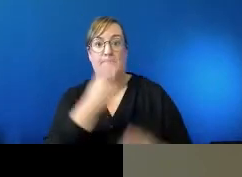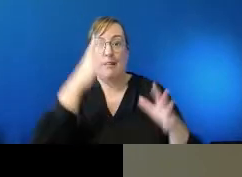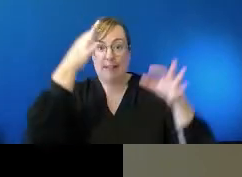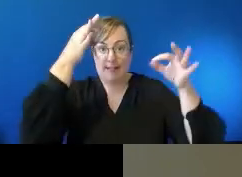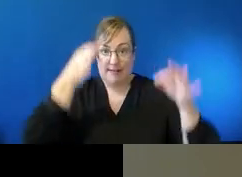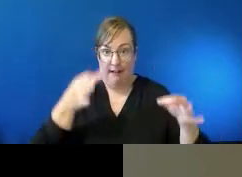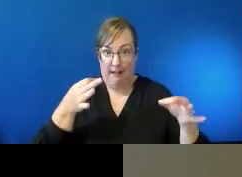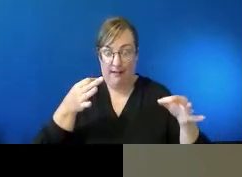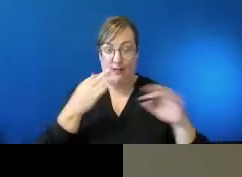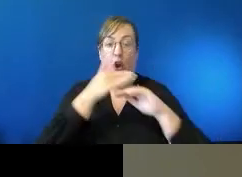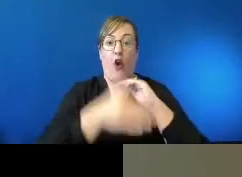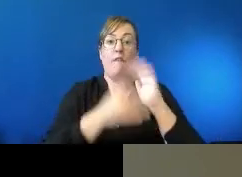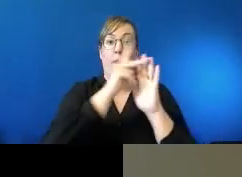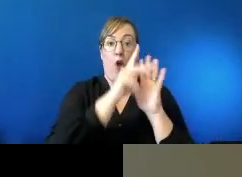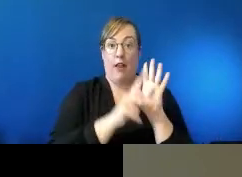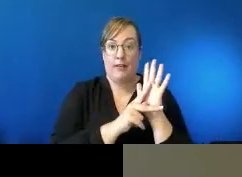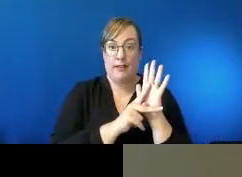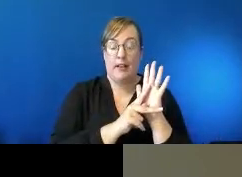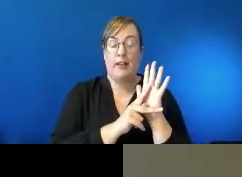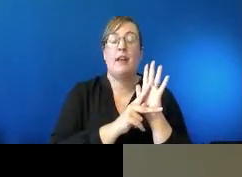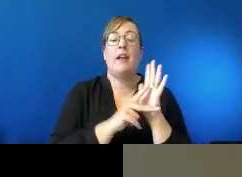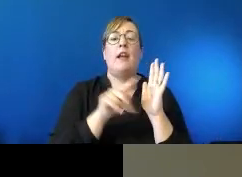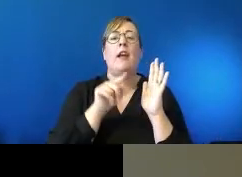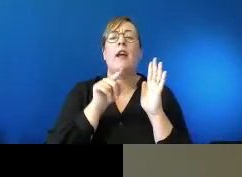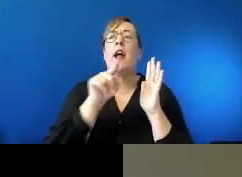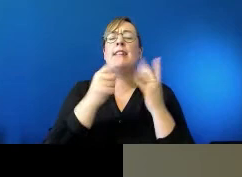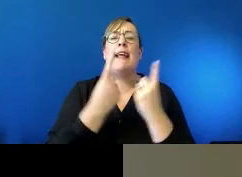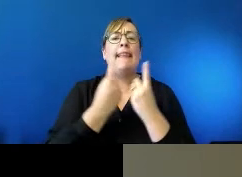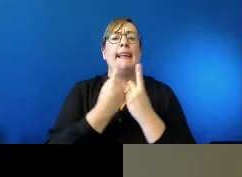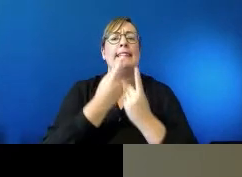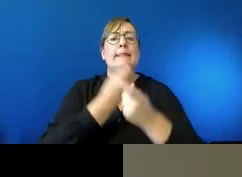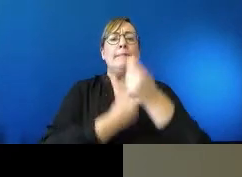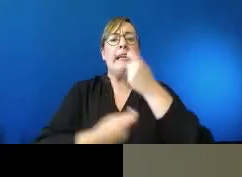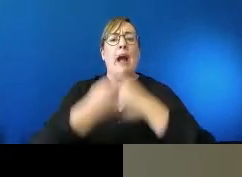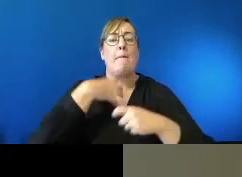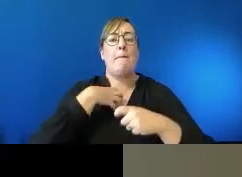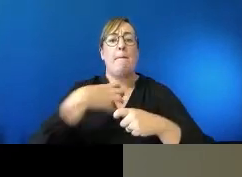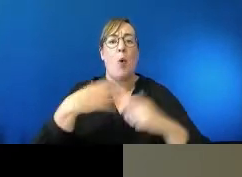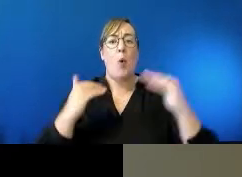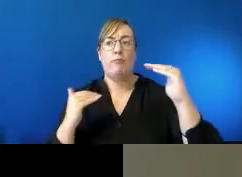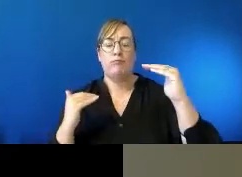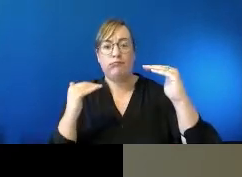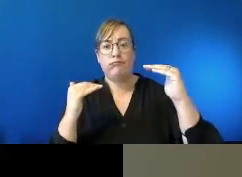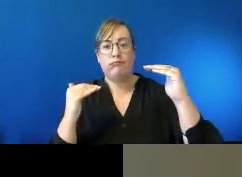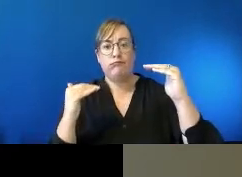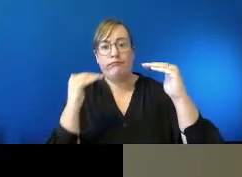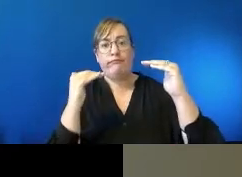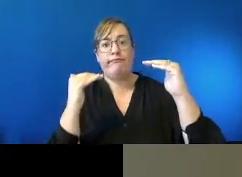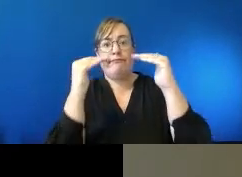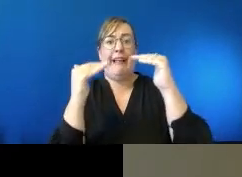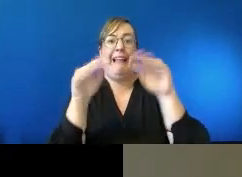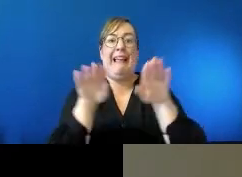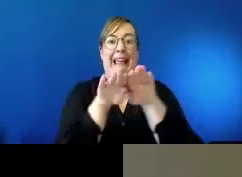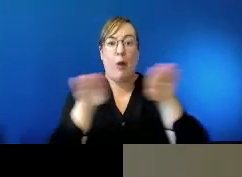when it comes to policy. As, as, as, as as things become more equal and it becomes a partnership of